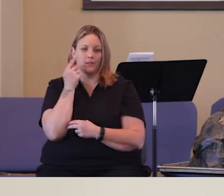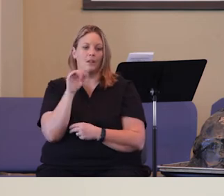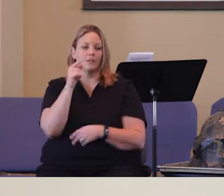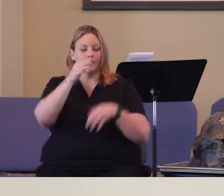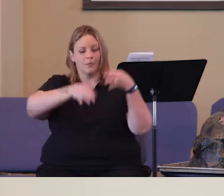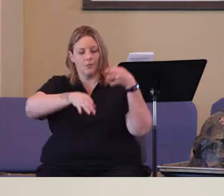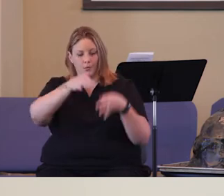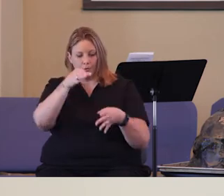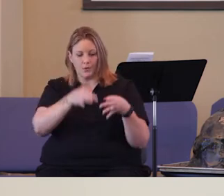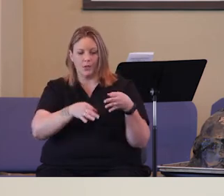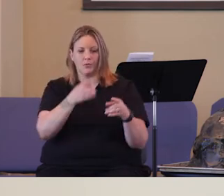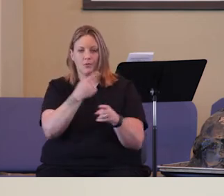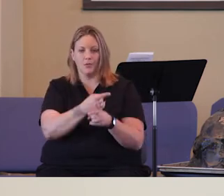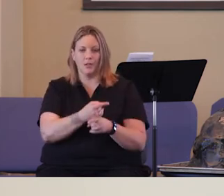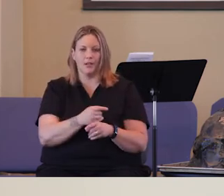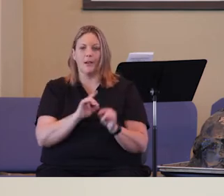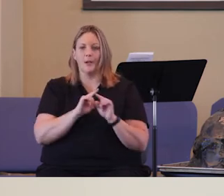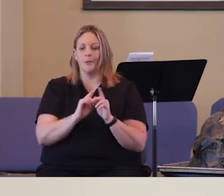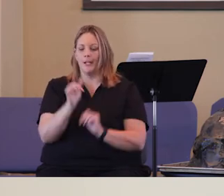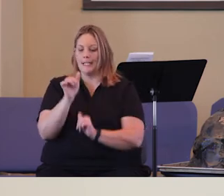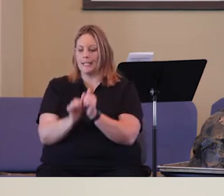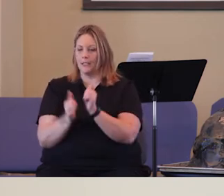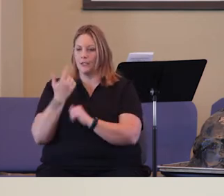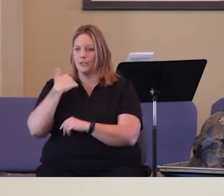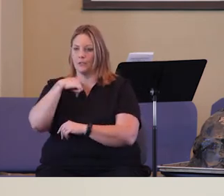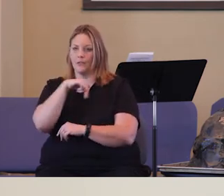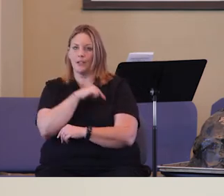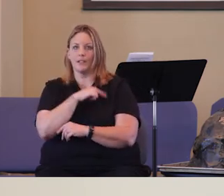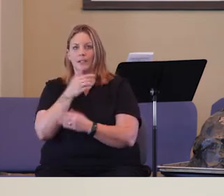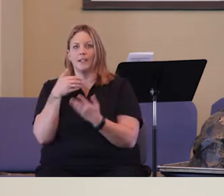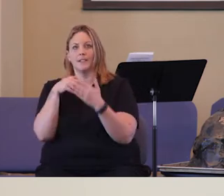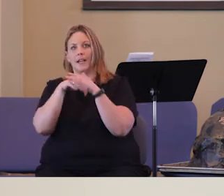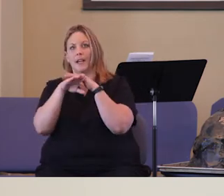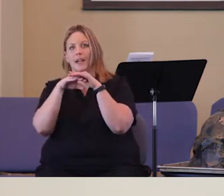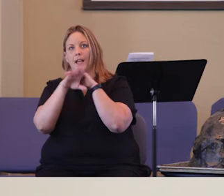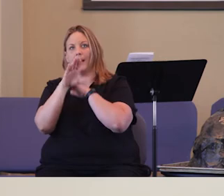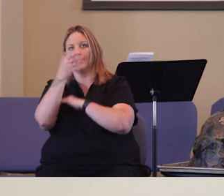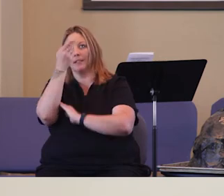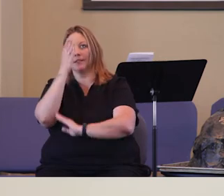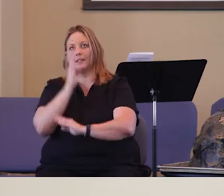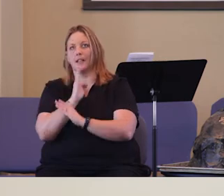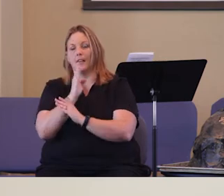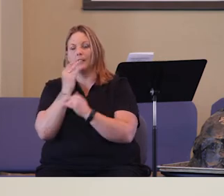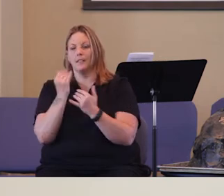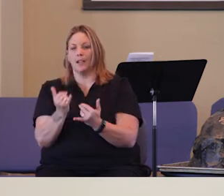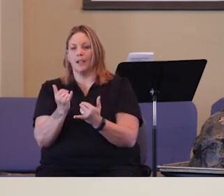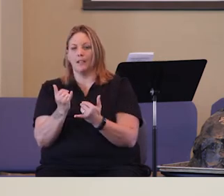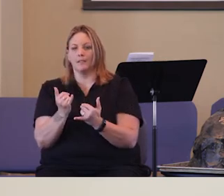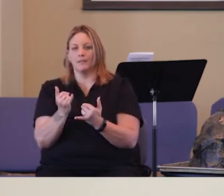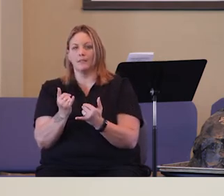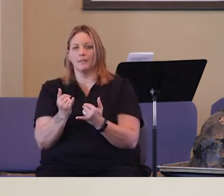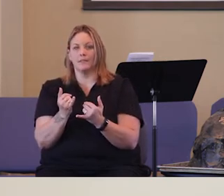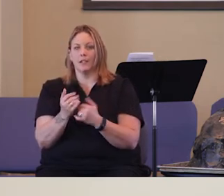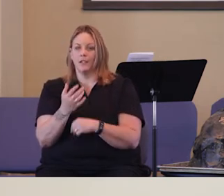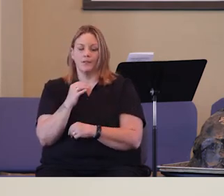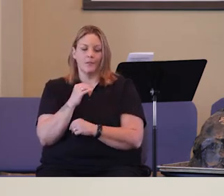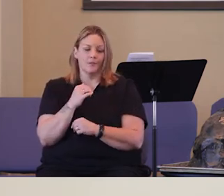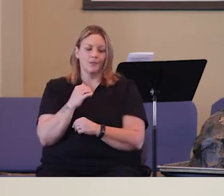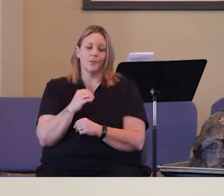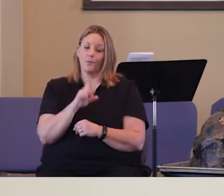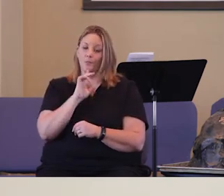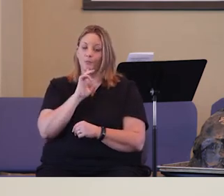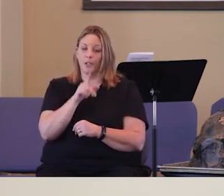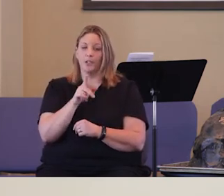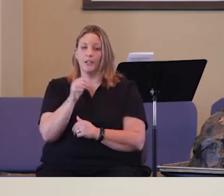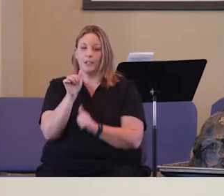accordingly. But each one of us has access to God today. We don't have the priest system anymore because we have direct